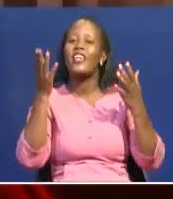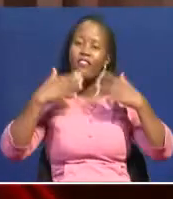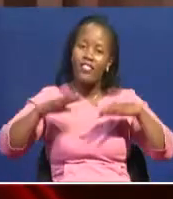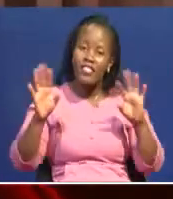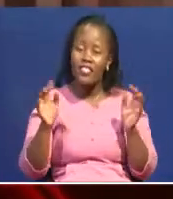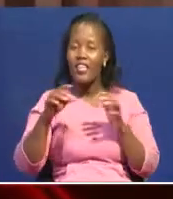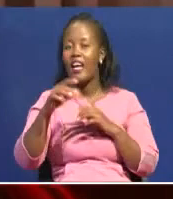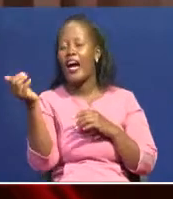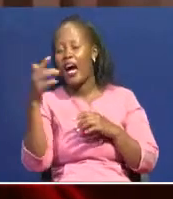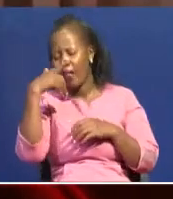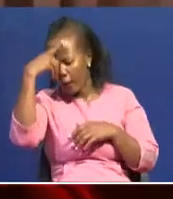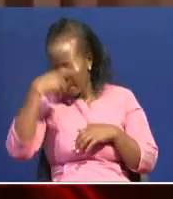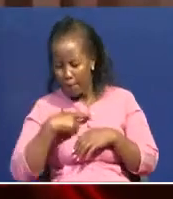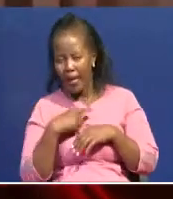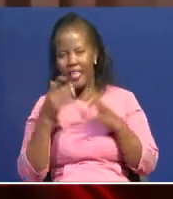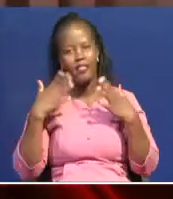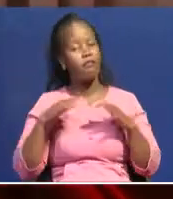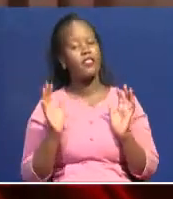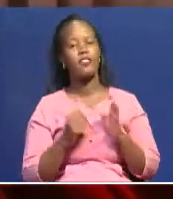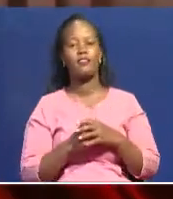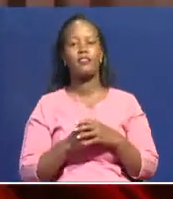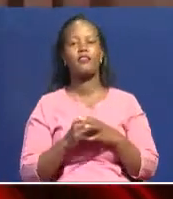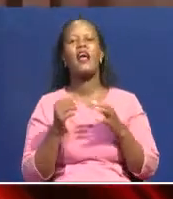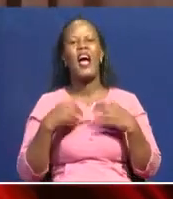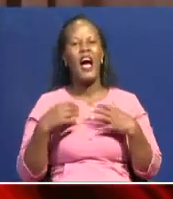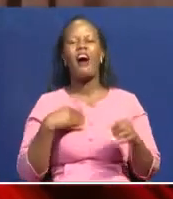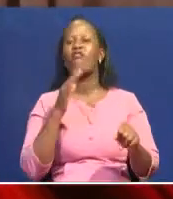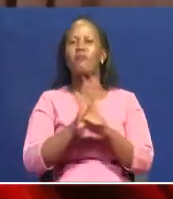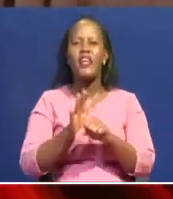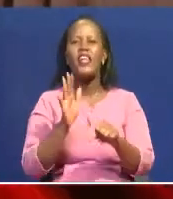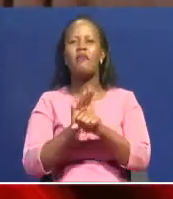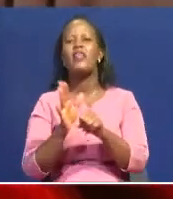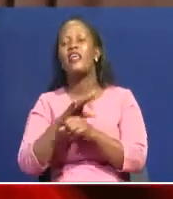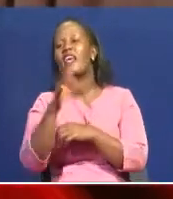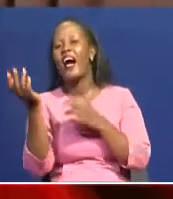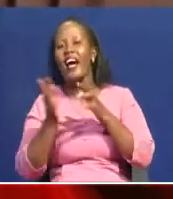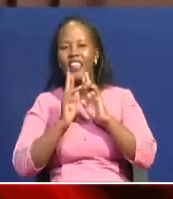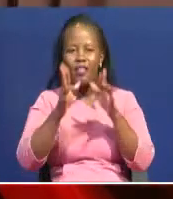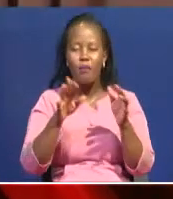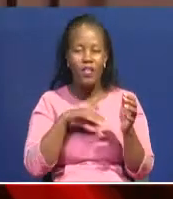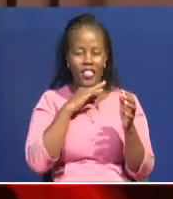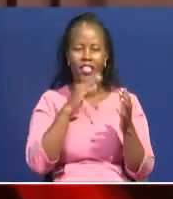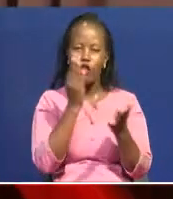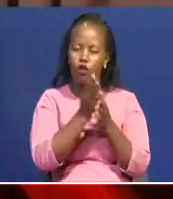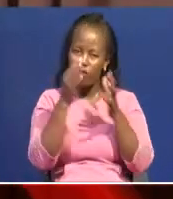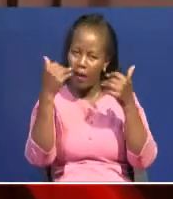gone blind. There are many other unreported deaths across the country